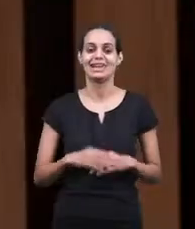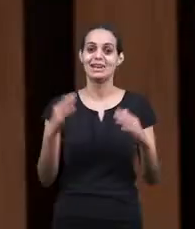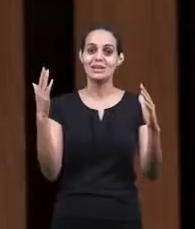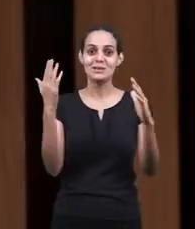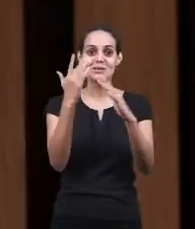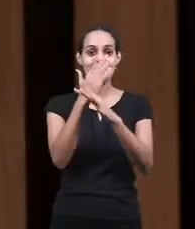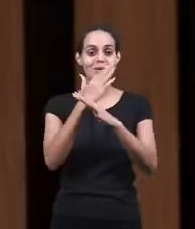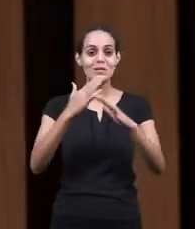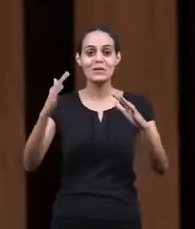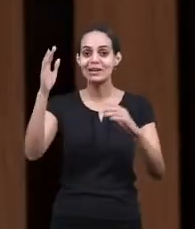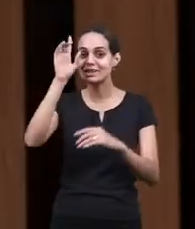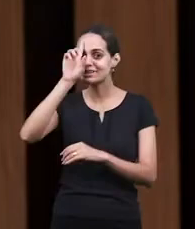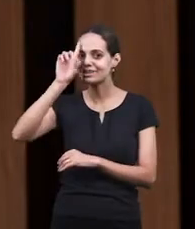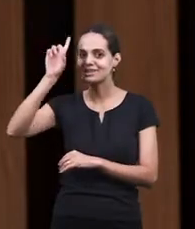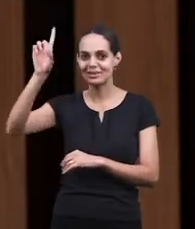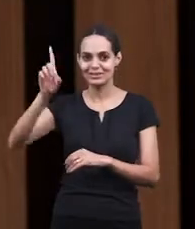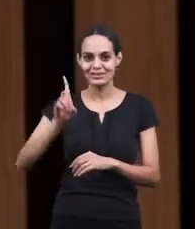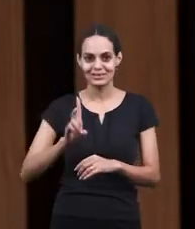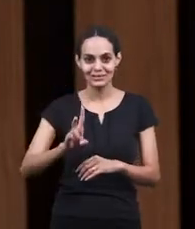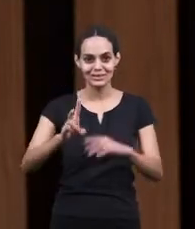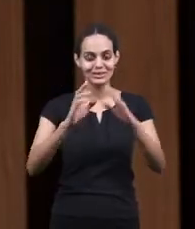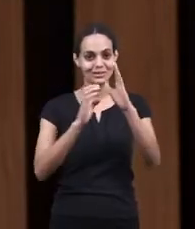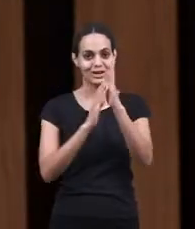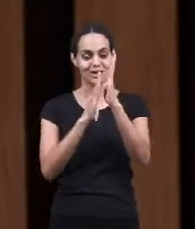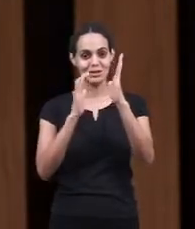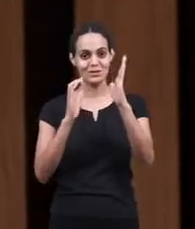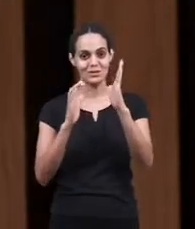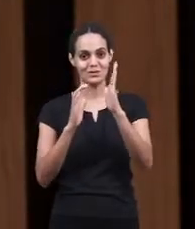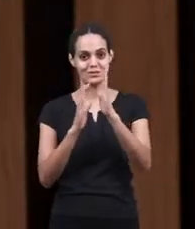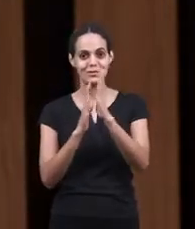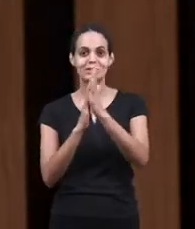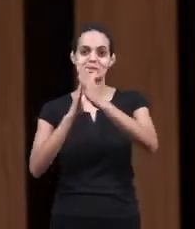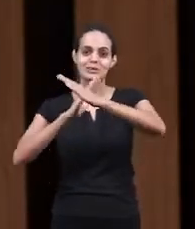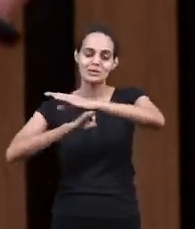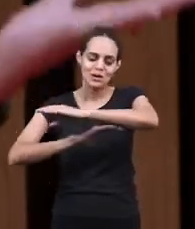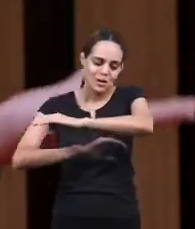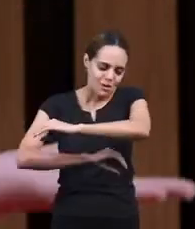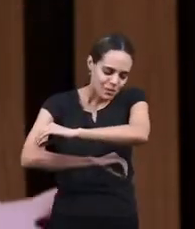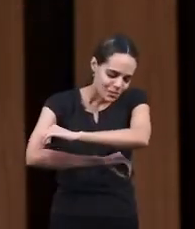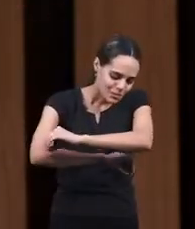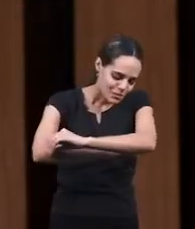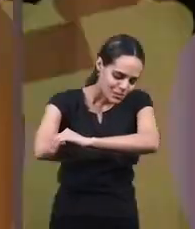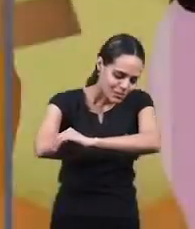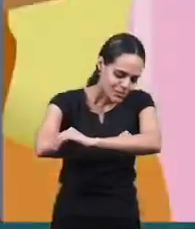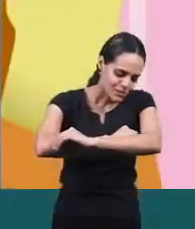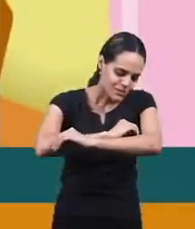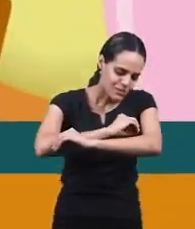glory to God let's continue praising the Lord a new day